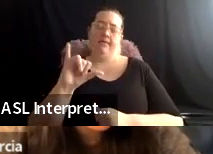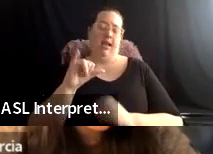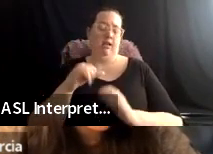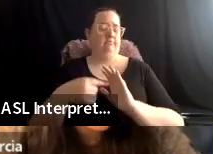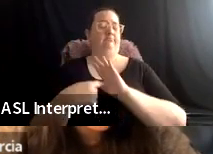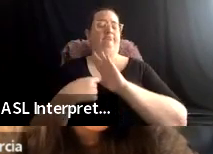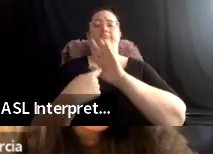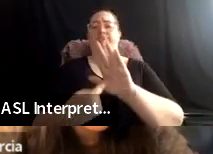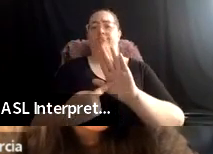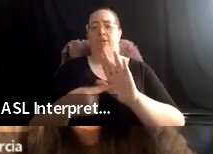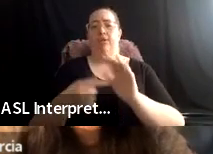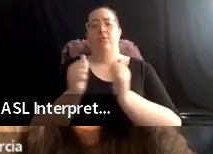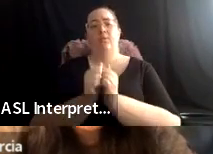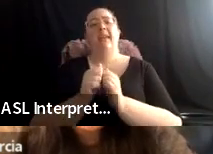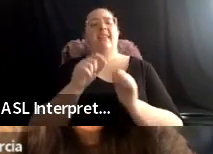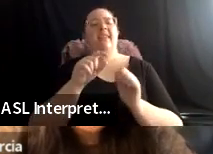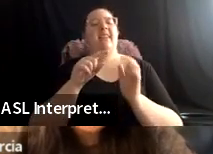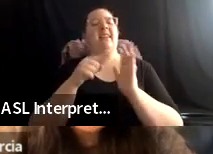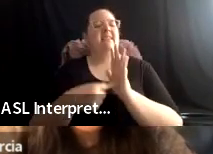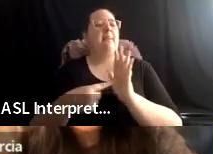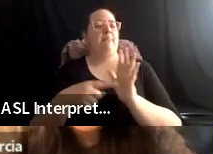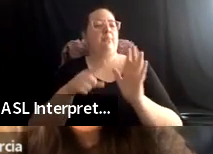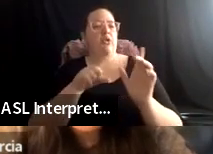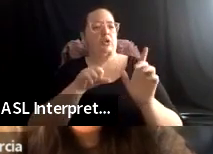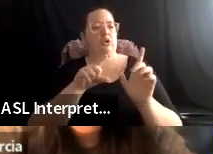example questions that we selected.